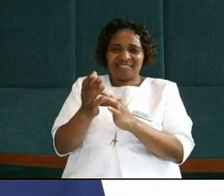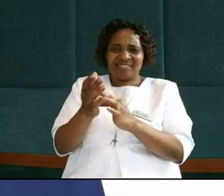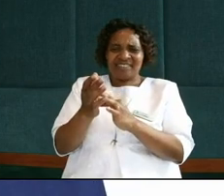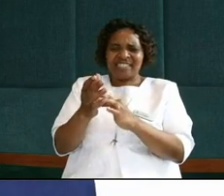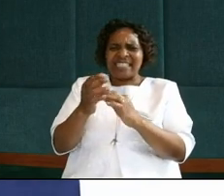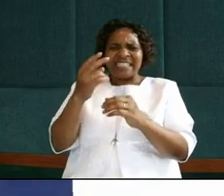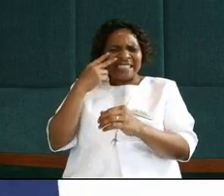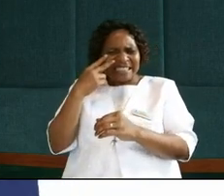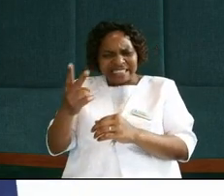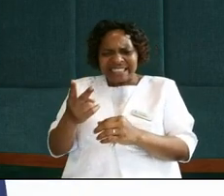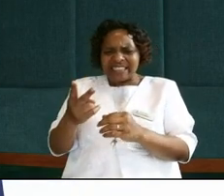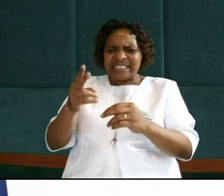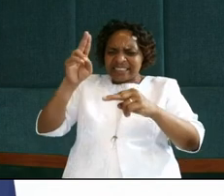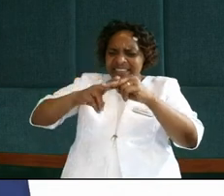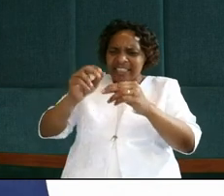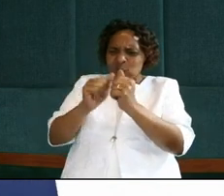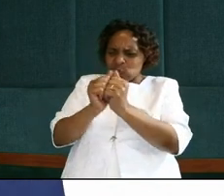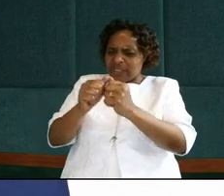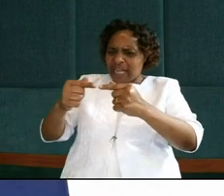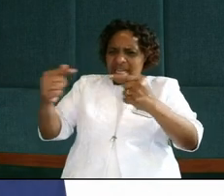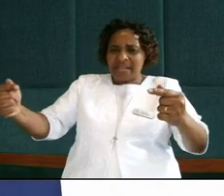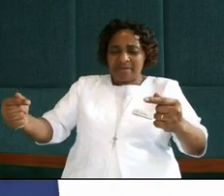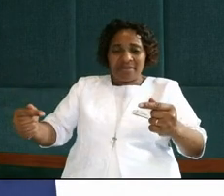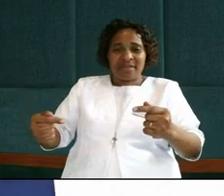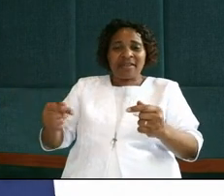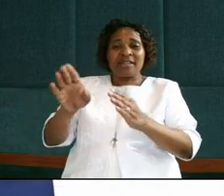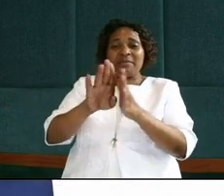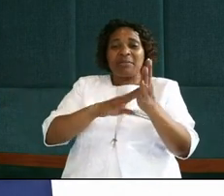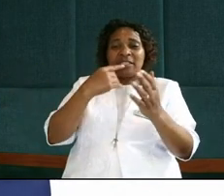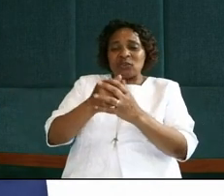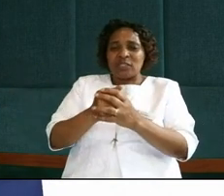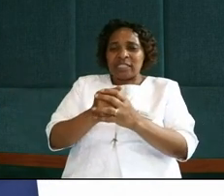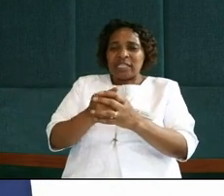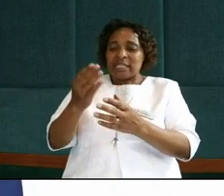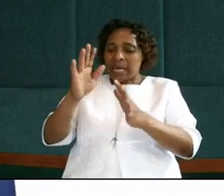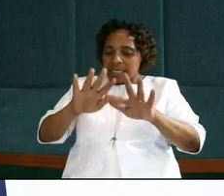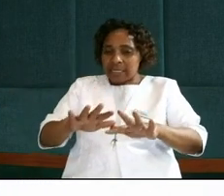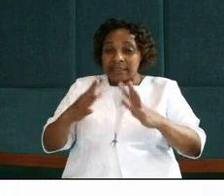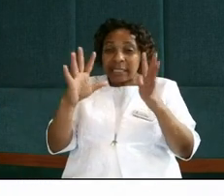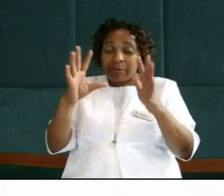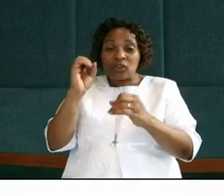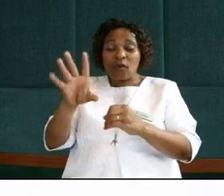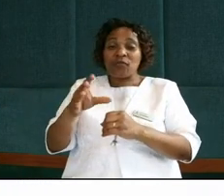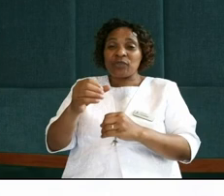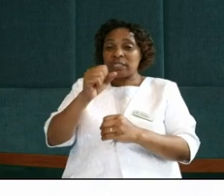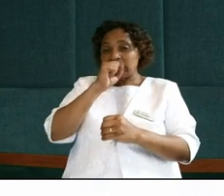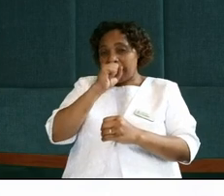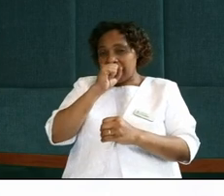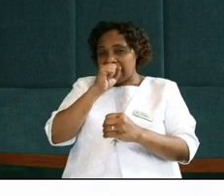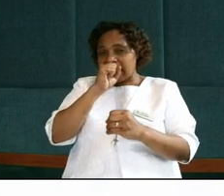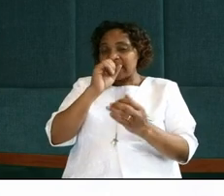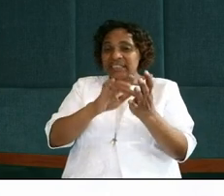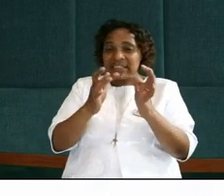his enemy's feet? The Bible says, not before the feast of the Passover, when Jesus knew that his will end